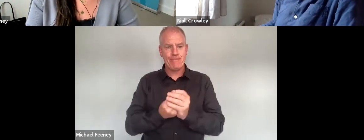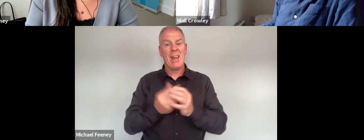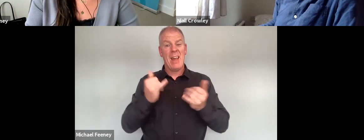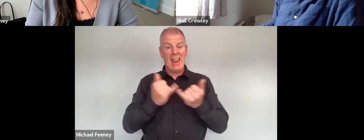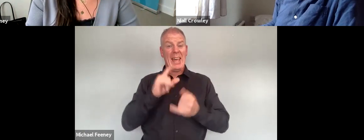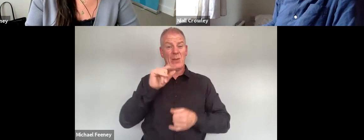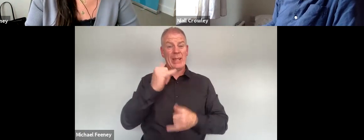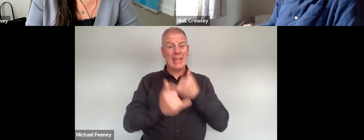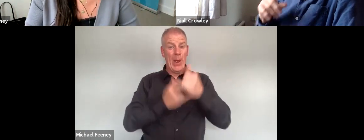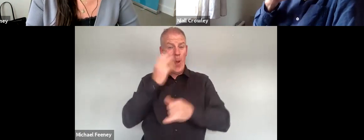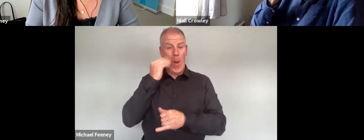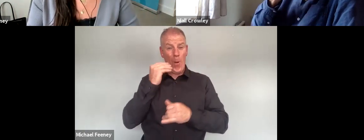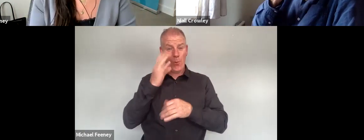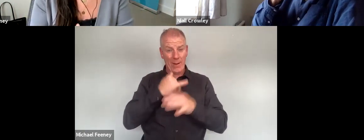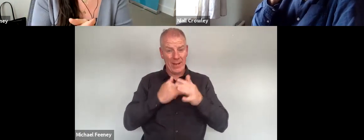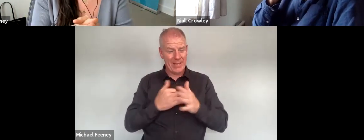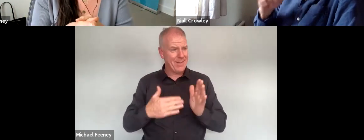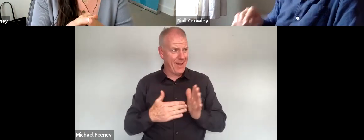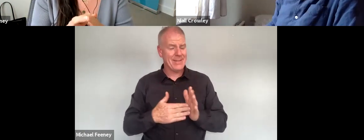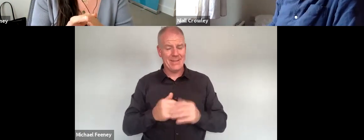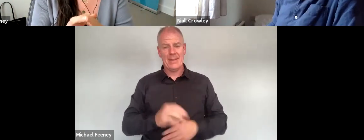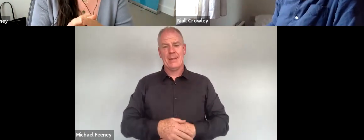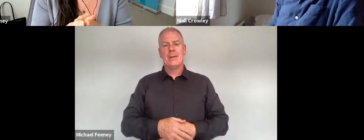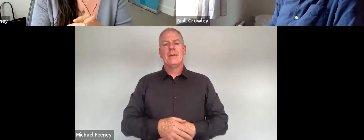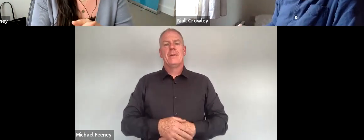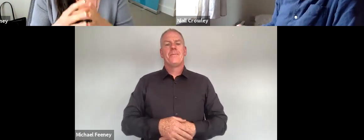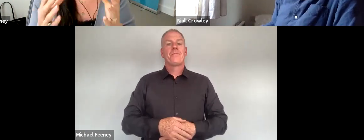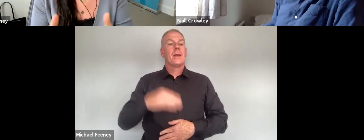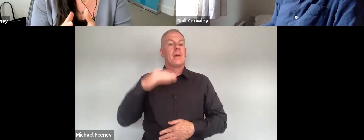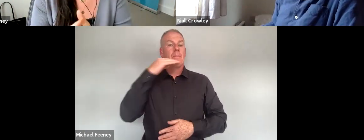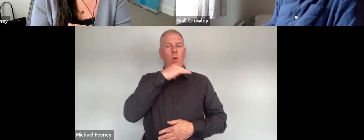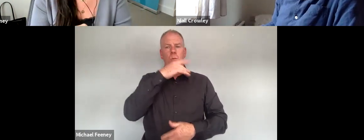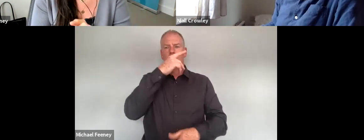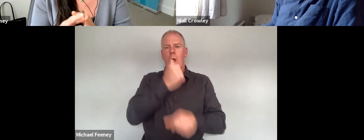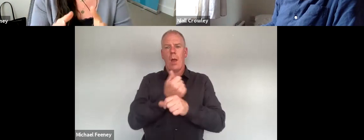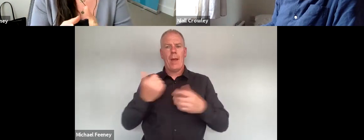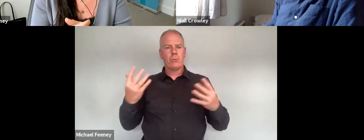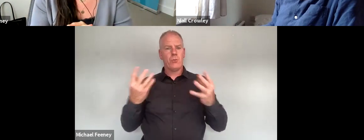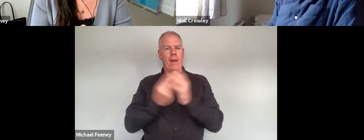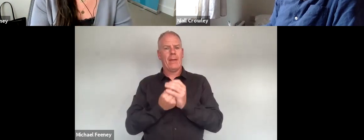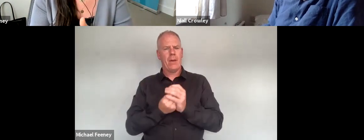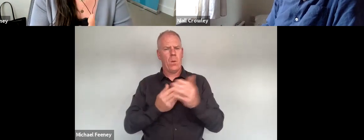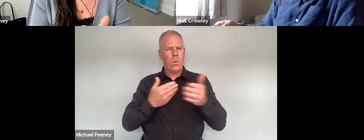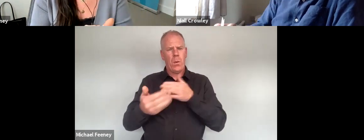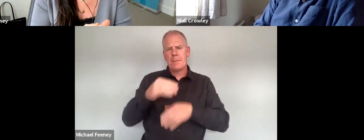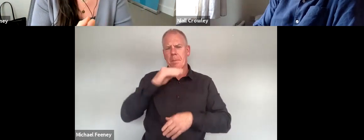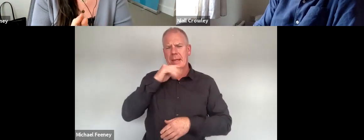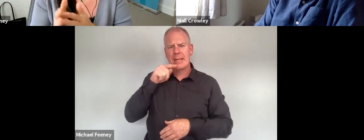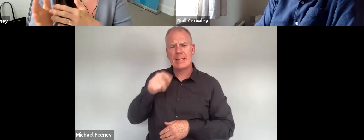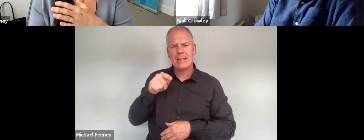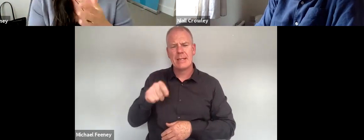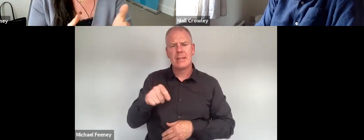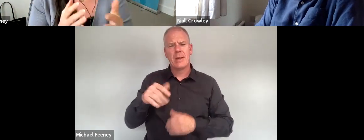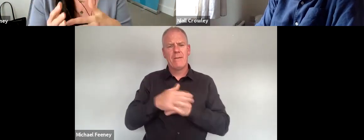old institution if you like but it's important to talk about that merger and talk about what that means in terms of